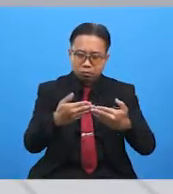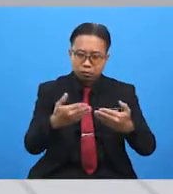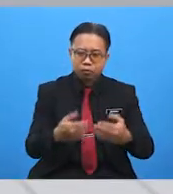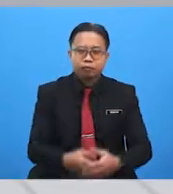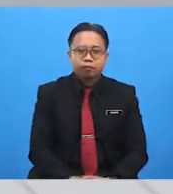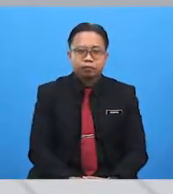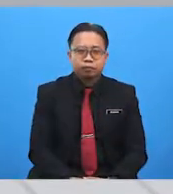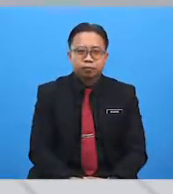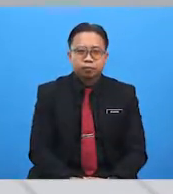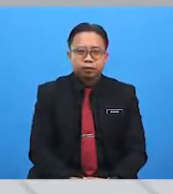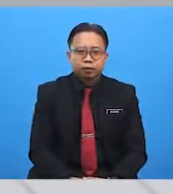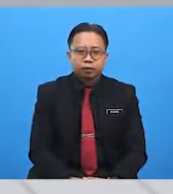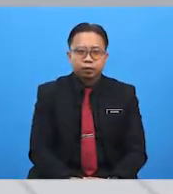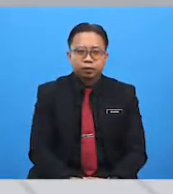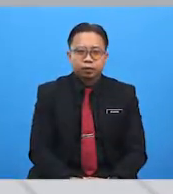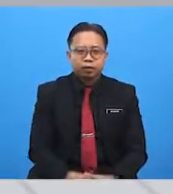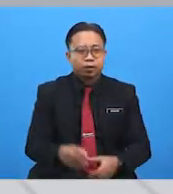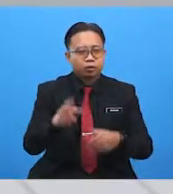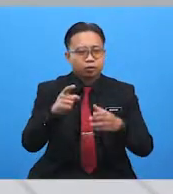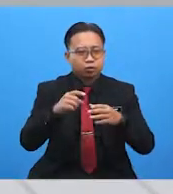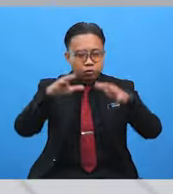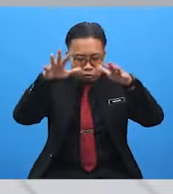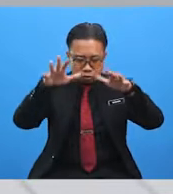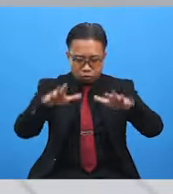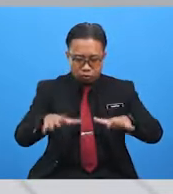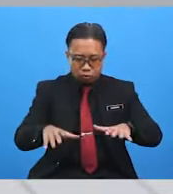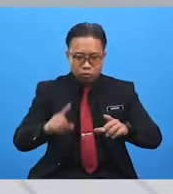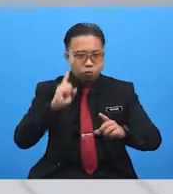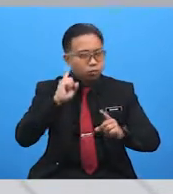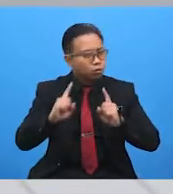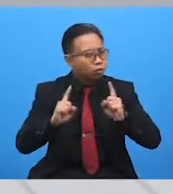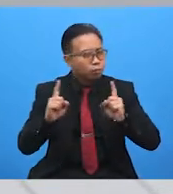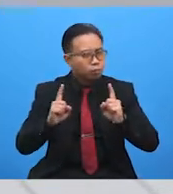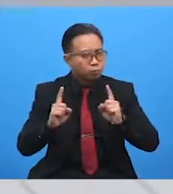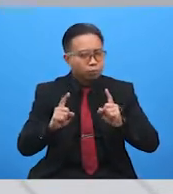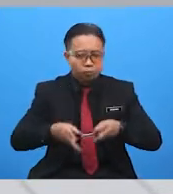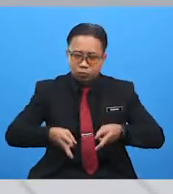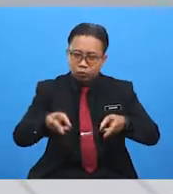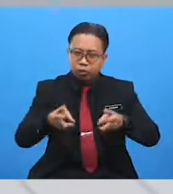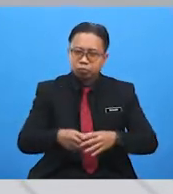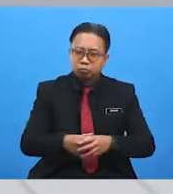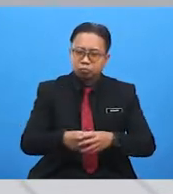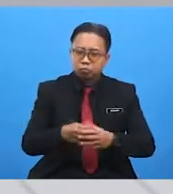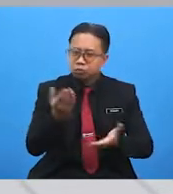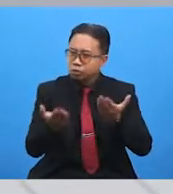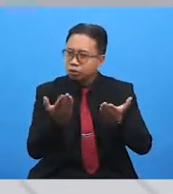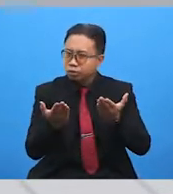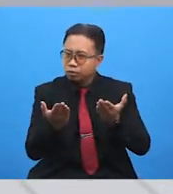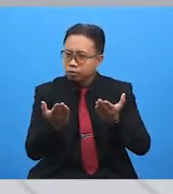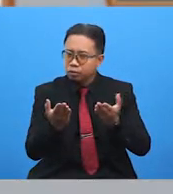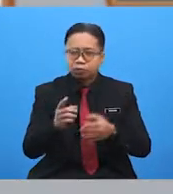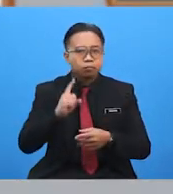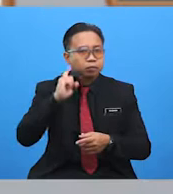as we saw just now, a severe snowstorm with strong winds. Sometimes, blizzard